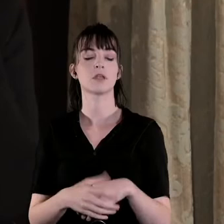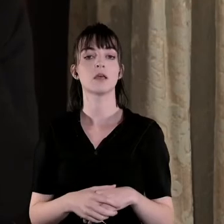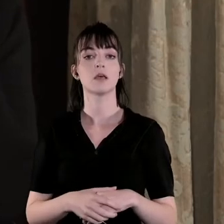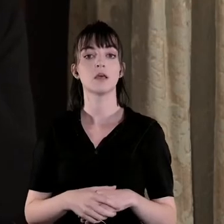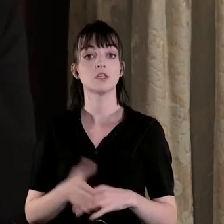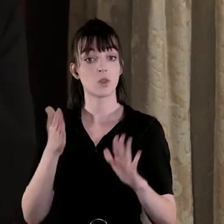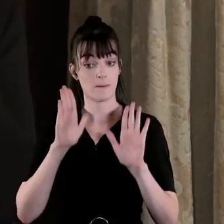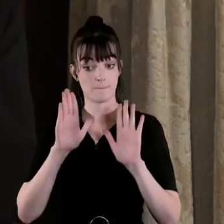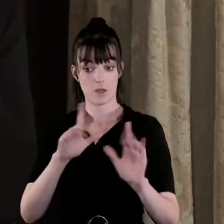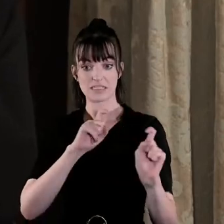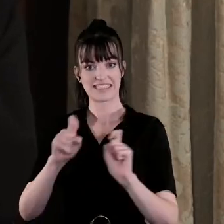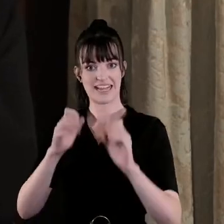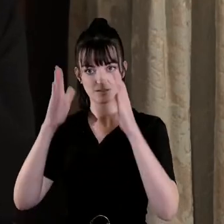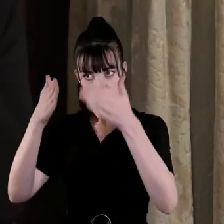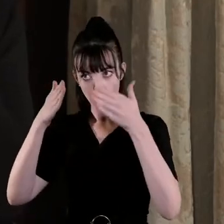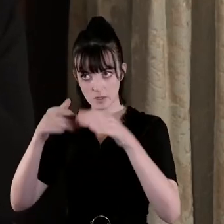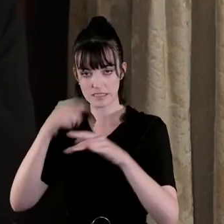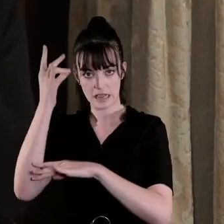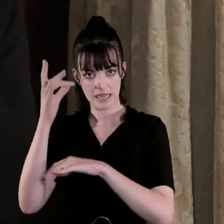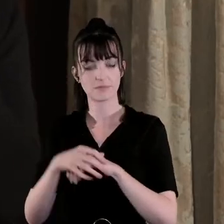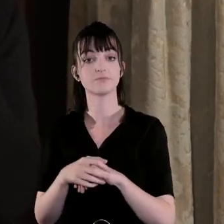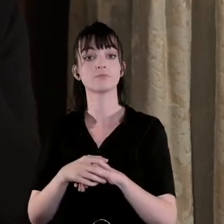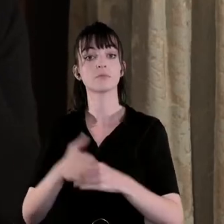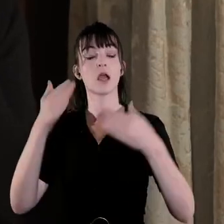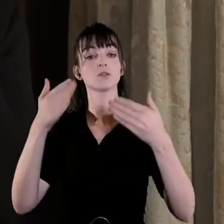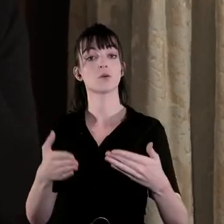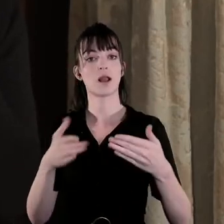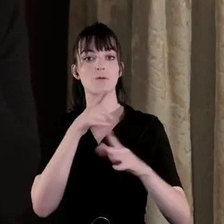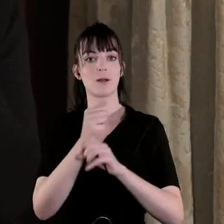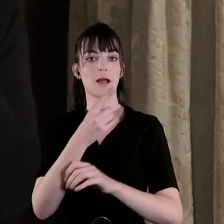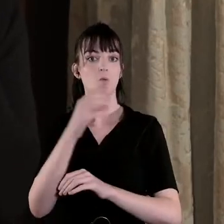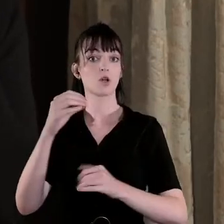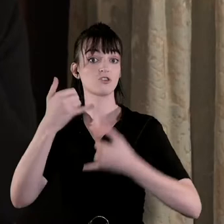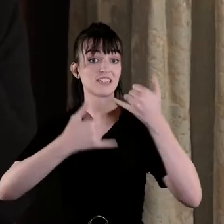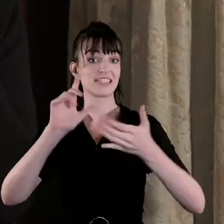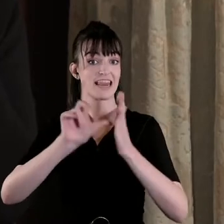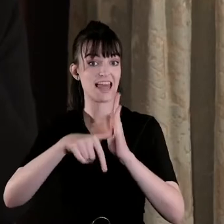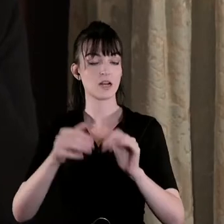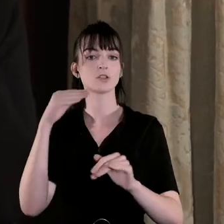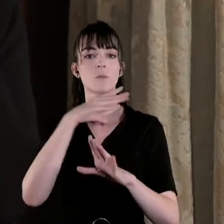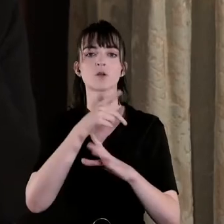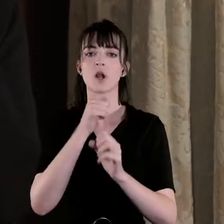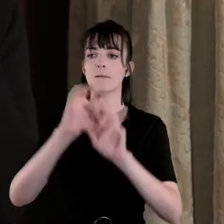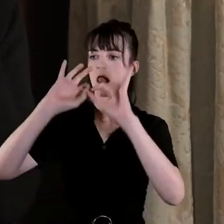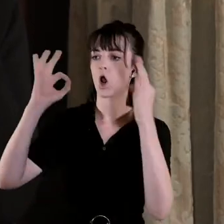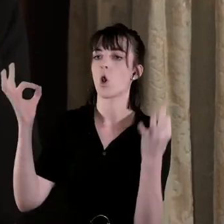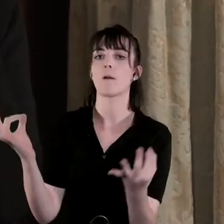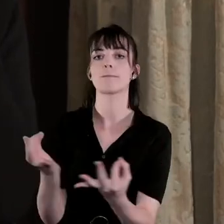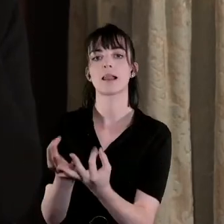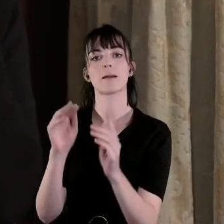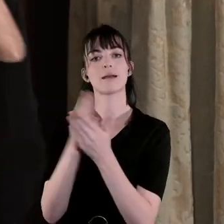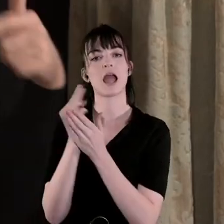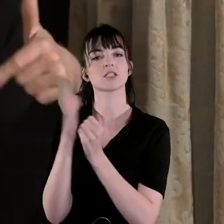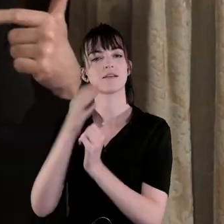think as we mark these difficult anniversaries of century on focusing on global aspects of the Irish revolution reminds us of the importance of political